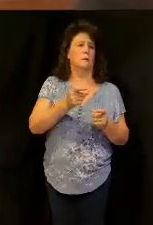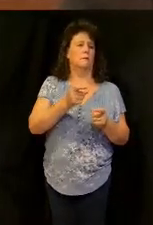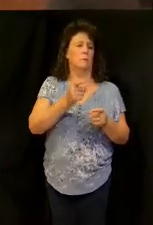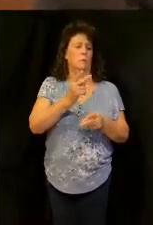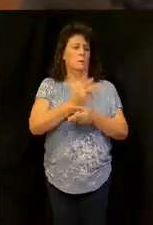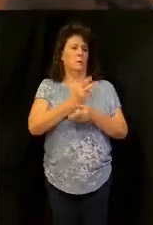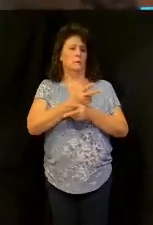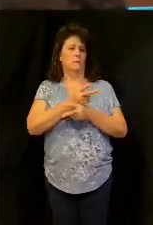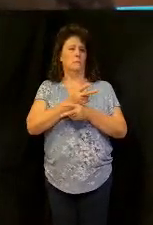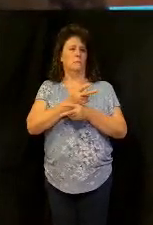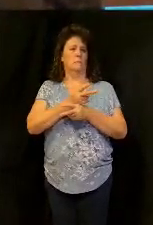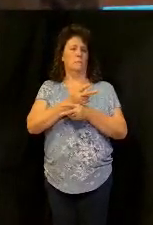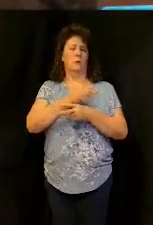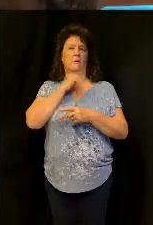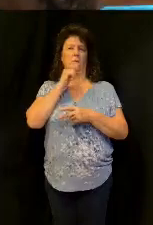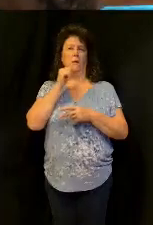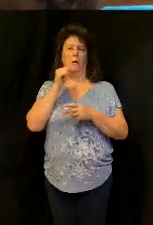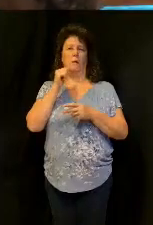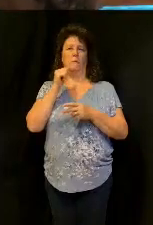lordship issue.